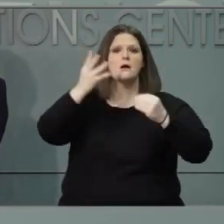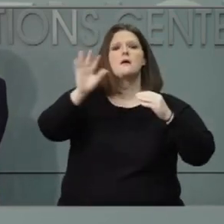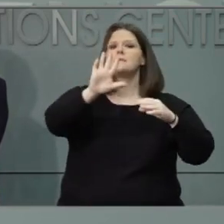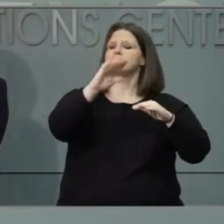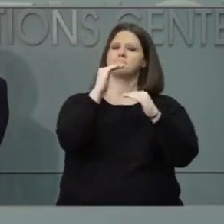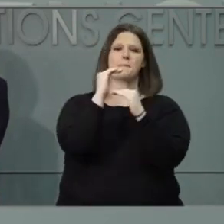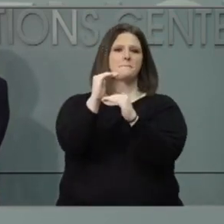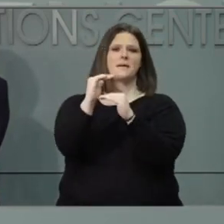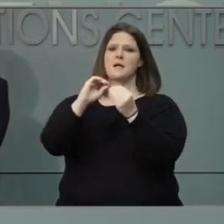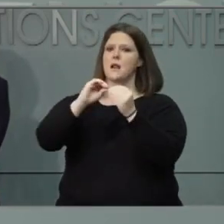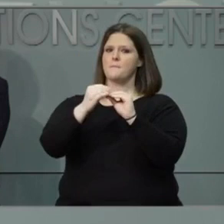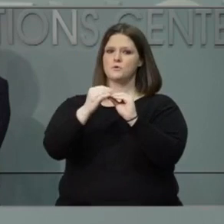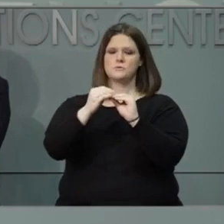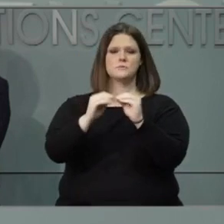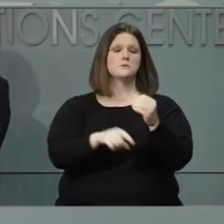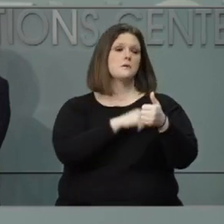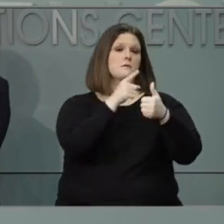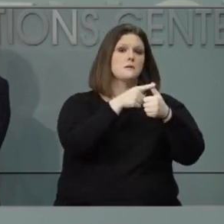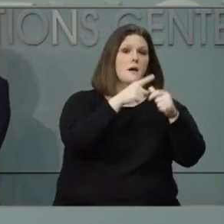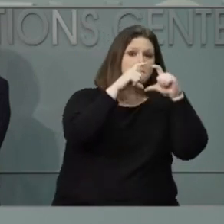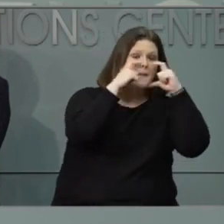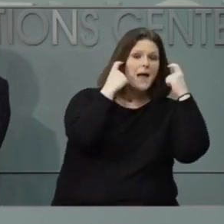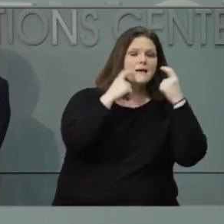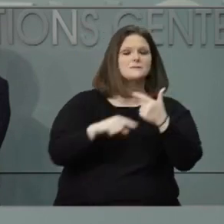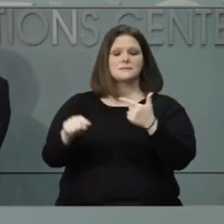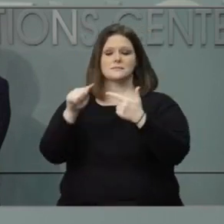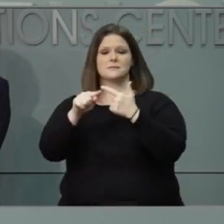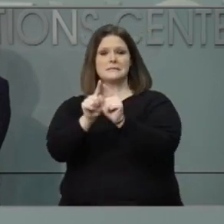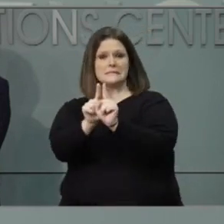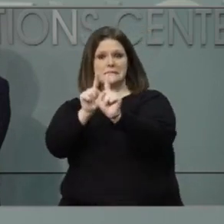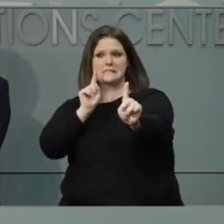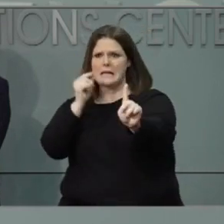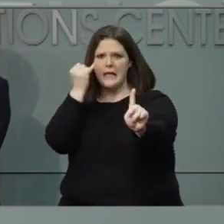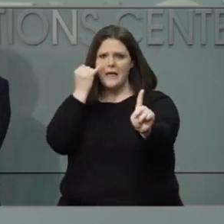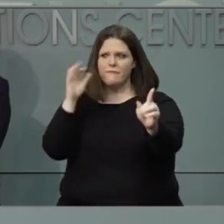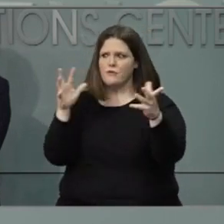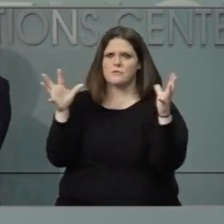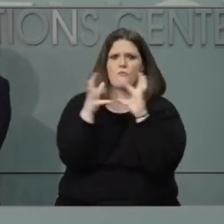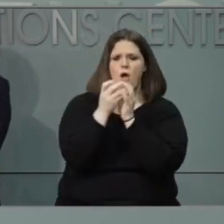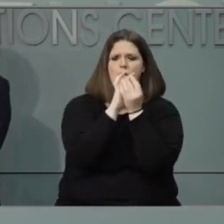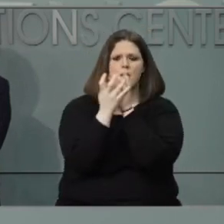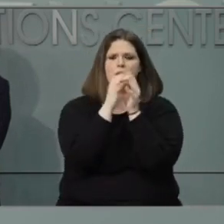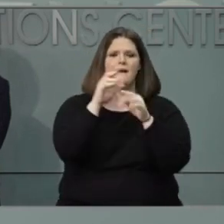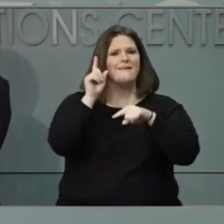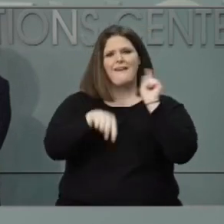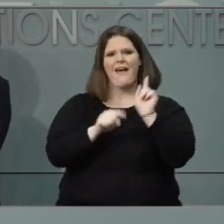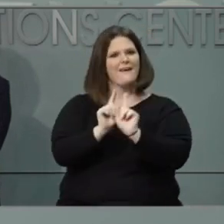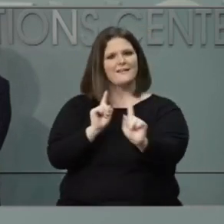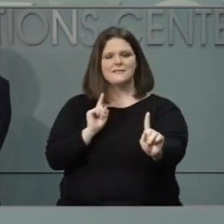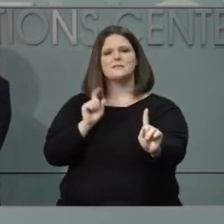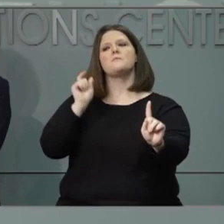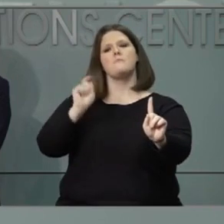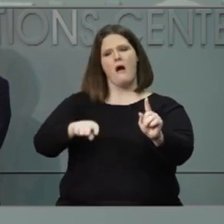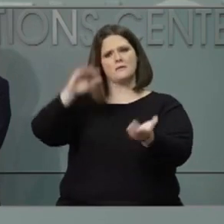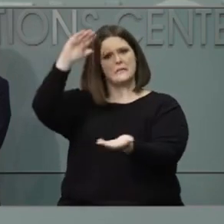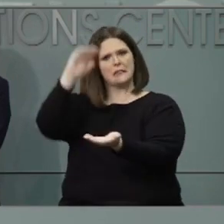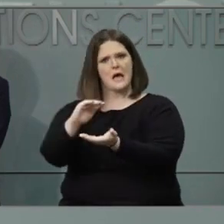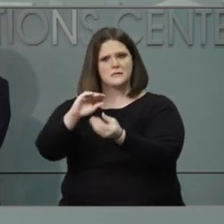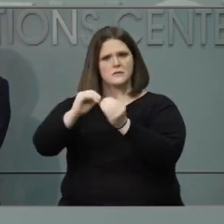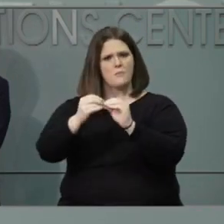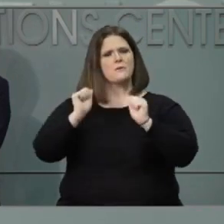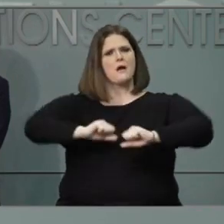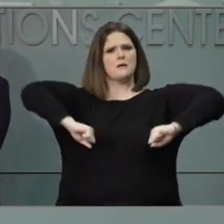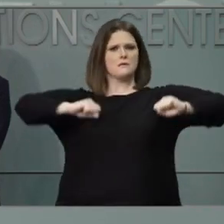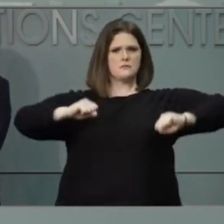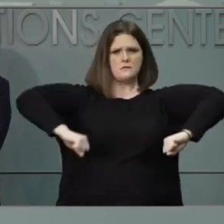are important, as is distance. So those two together are going to be really important. And we need the support of our business partners in order to make sure